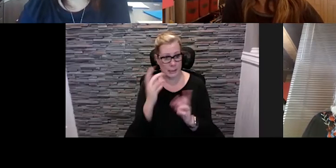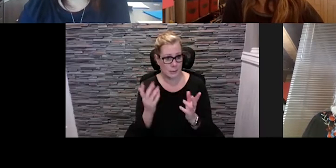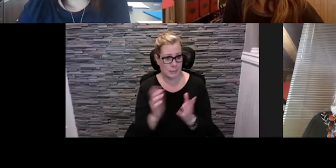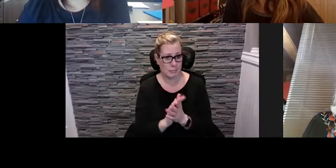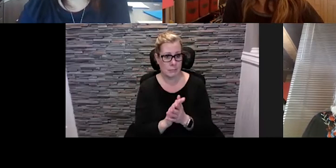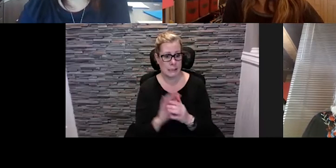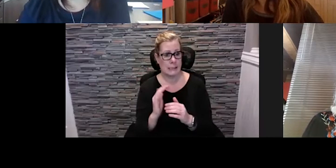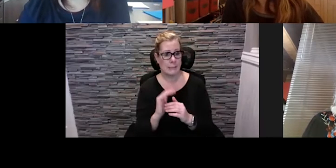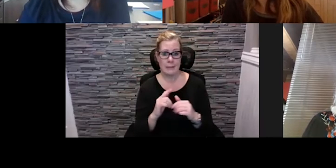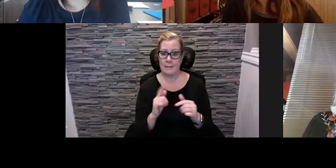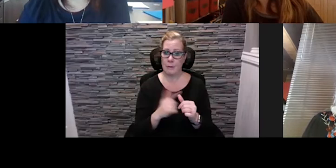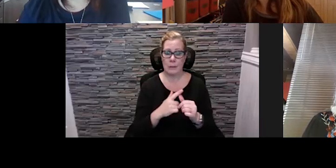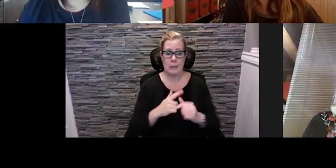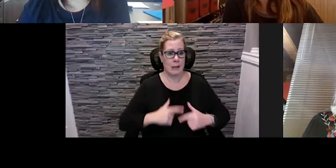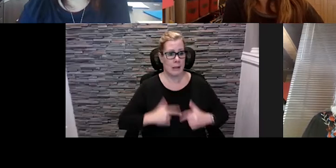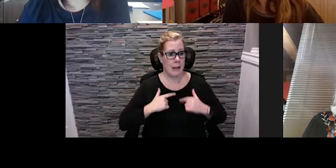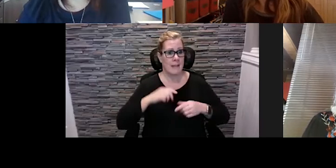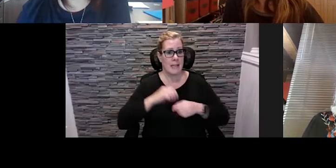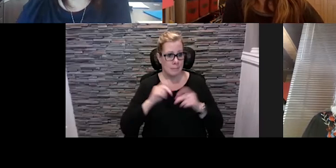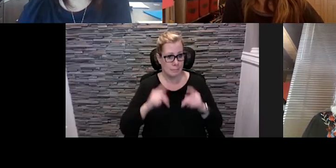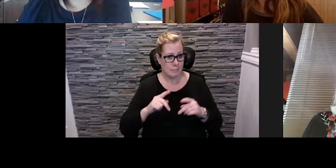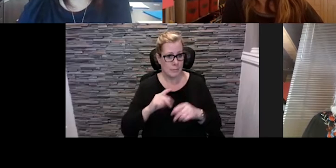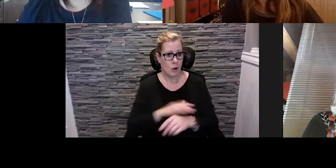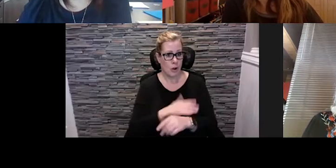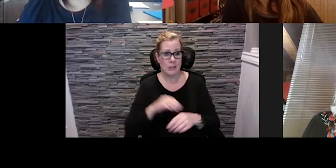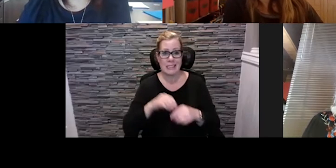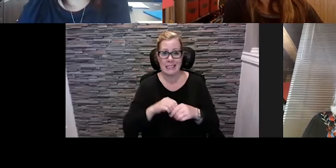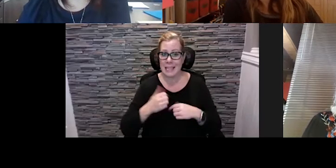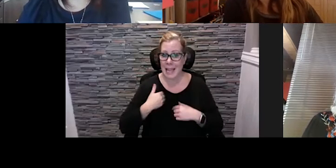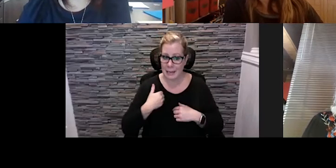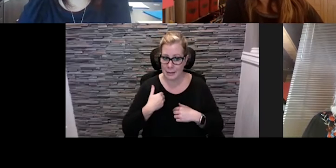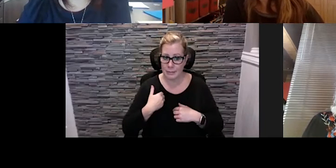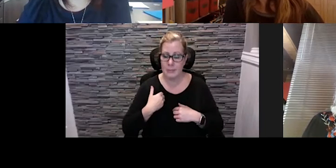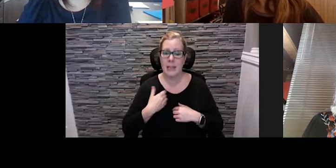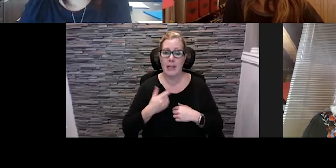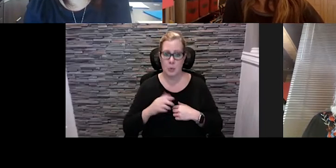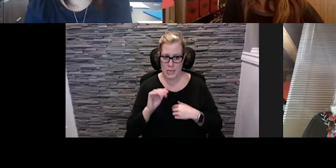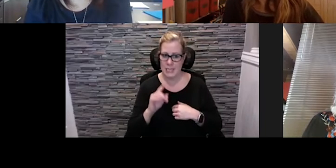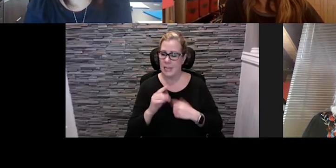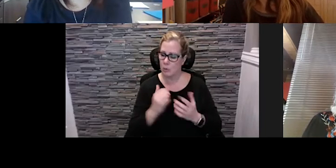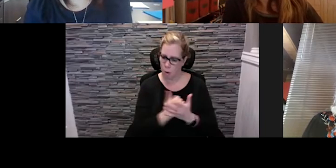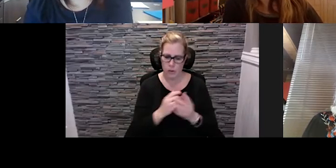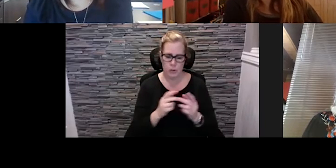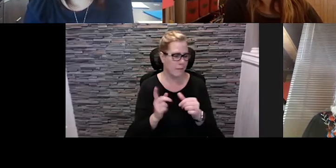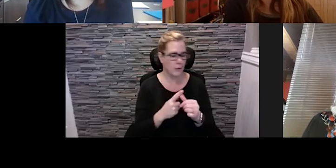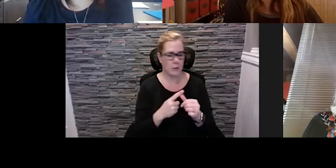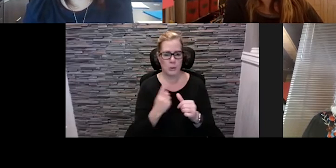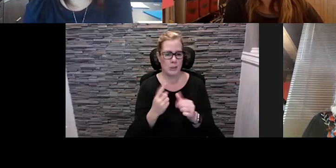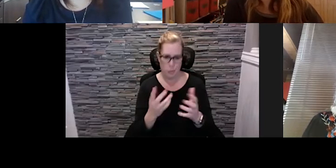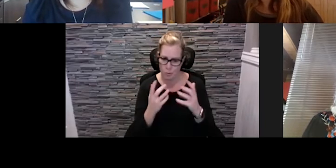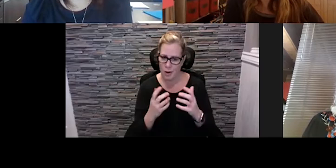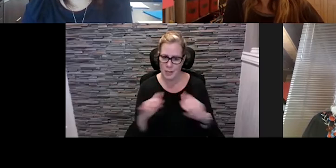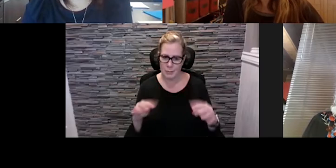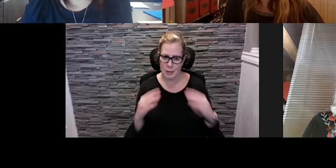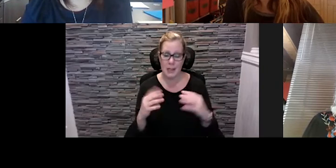live in-person concert in canada and we were uh positioned ourselves that way to be first out of the gate with this and we brought a